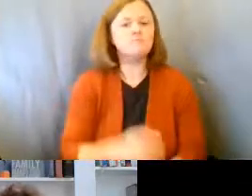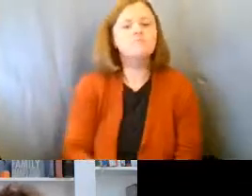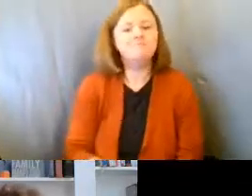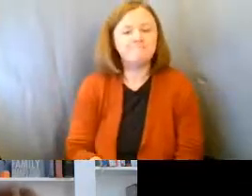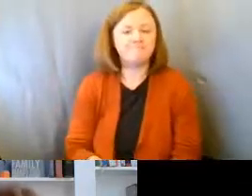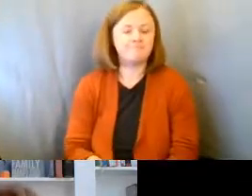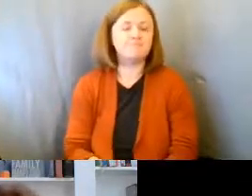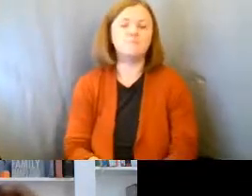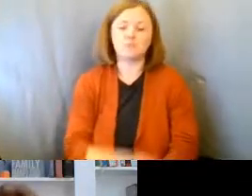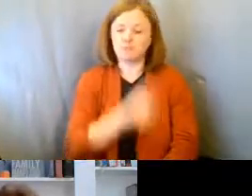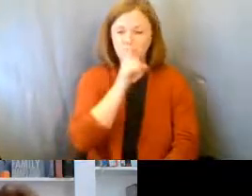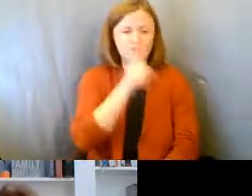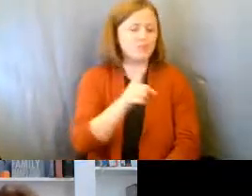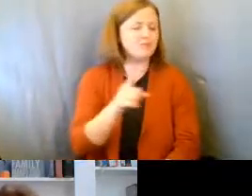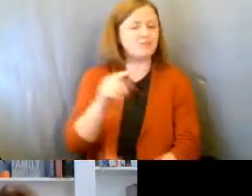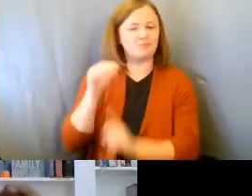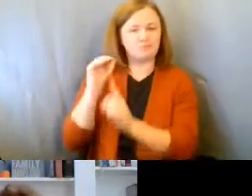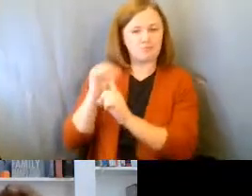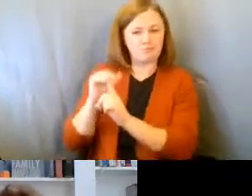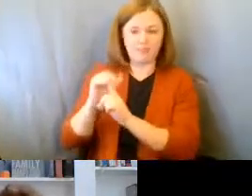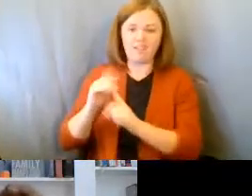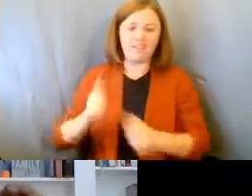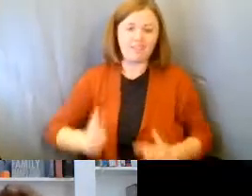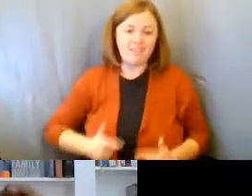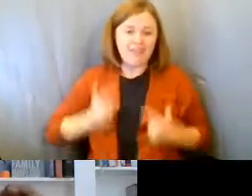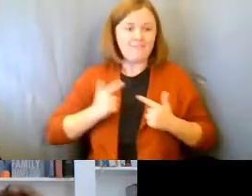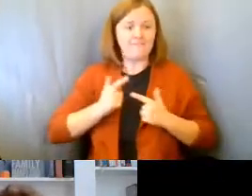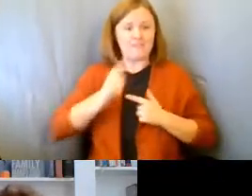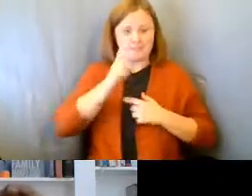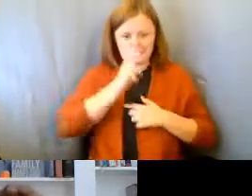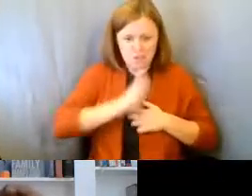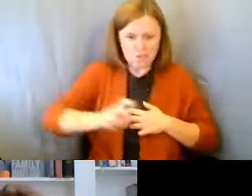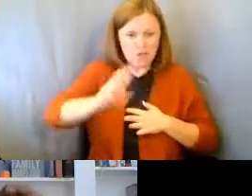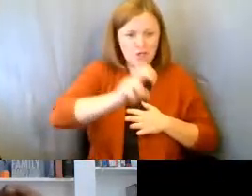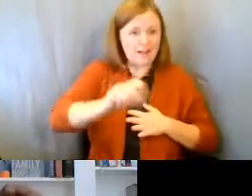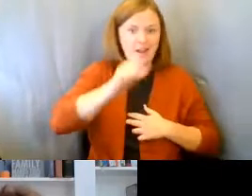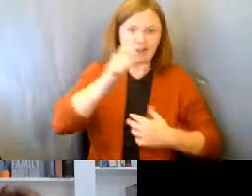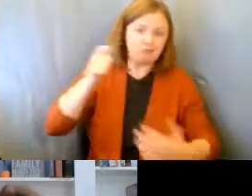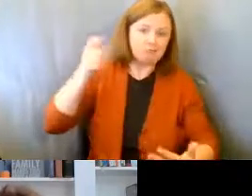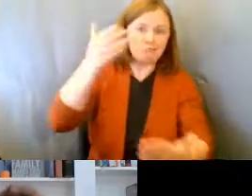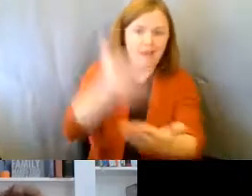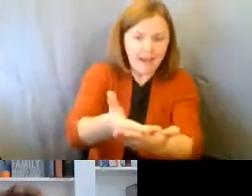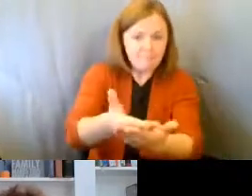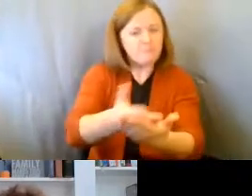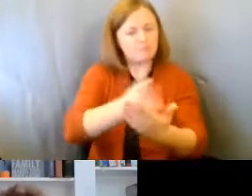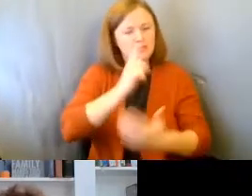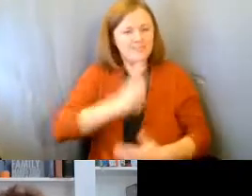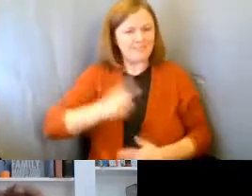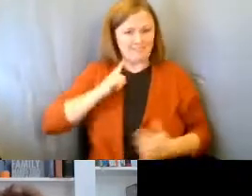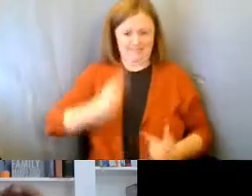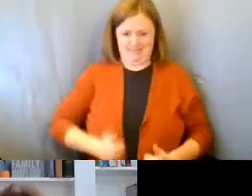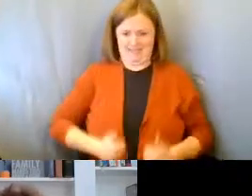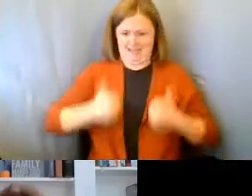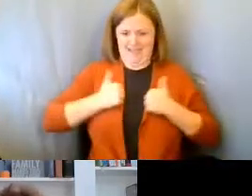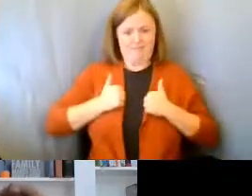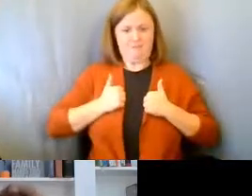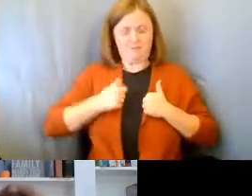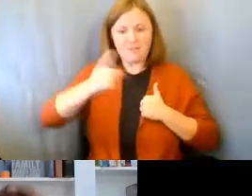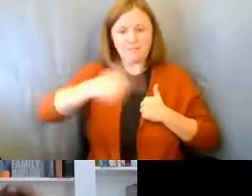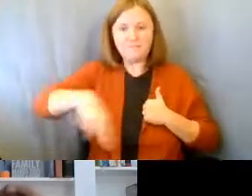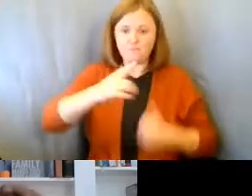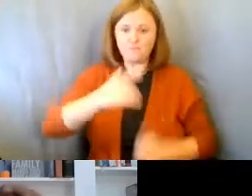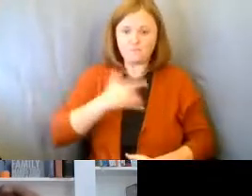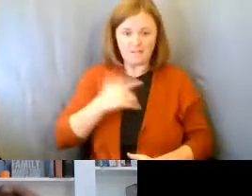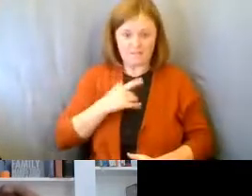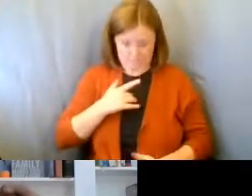right? This just the reminder, life is a journey and not a destination. I mean, think of it yourself. Have any of you feel